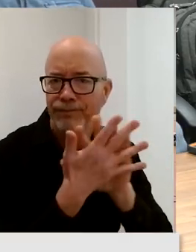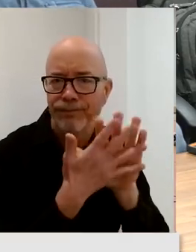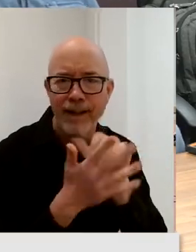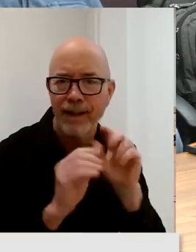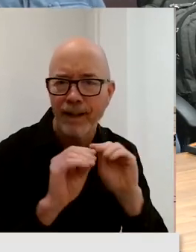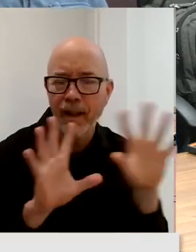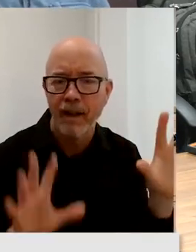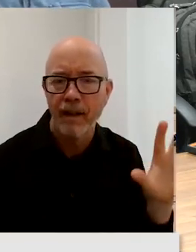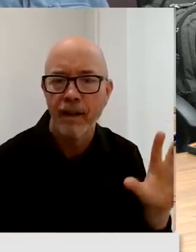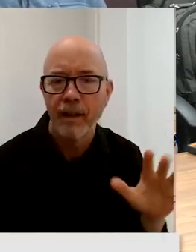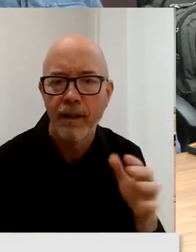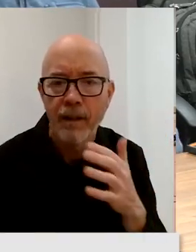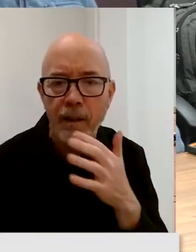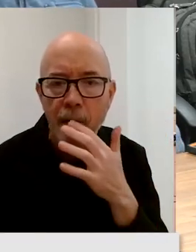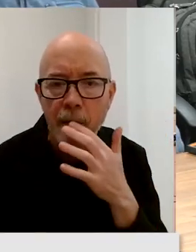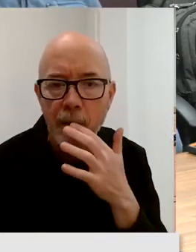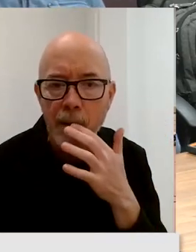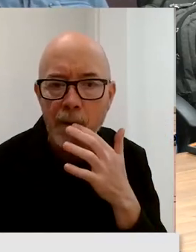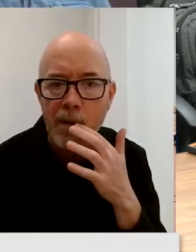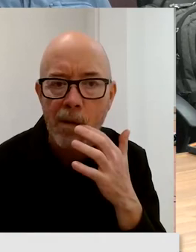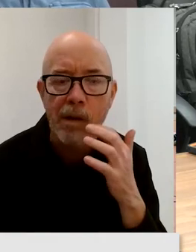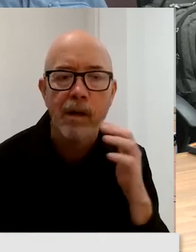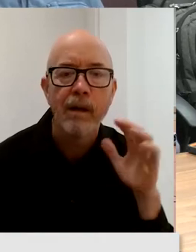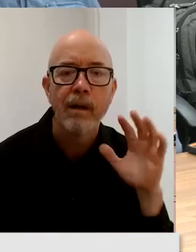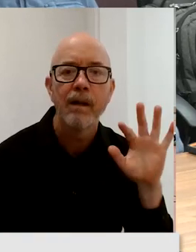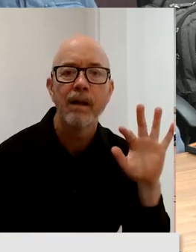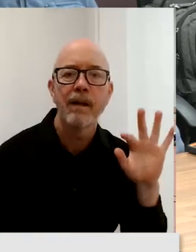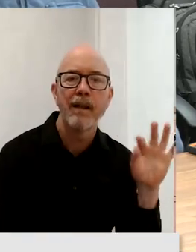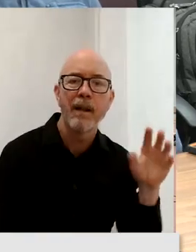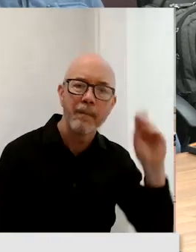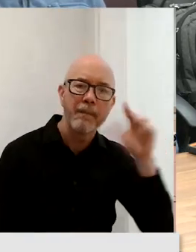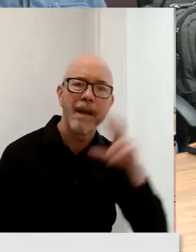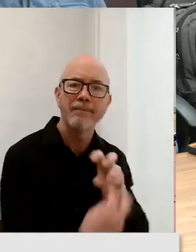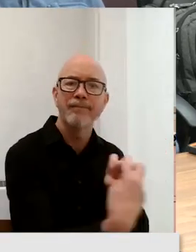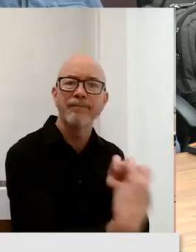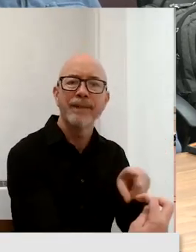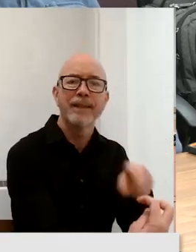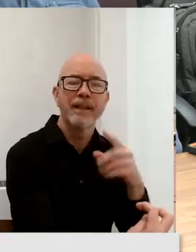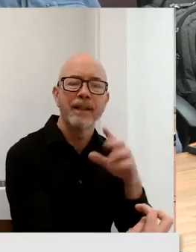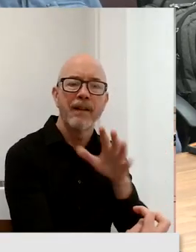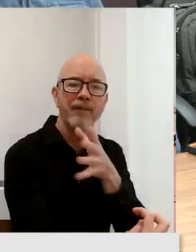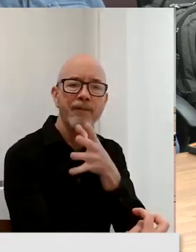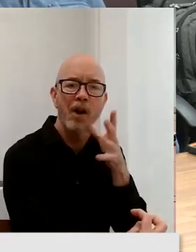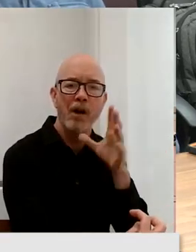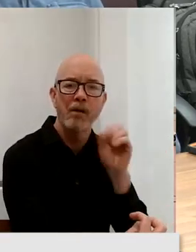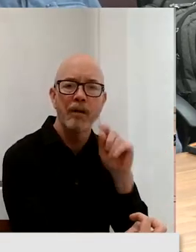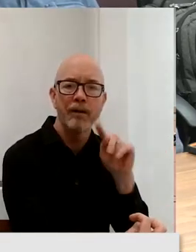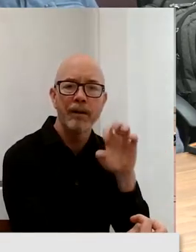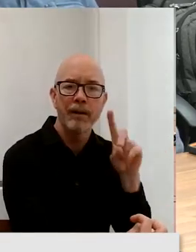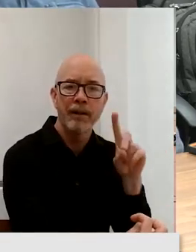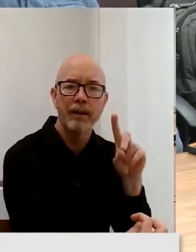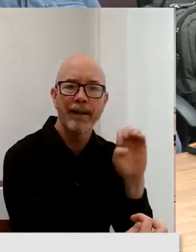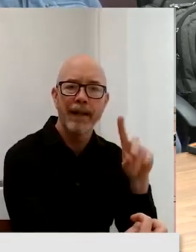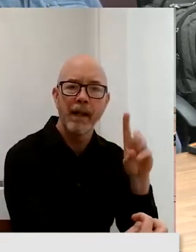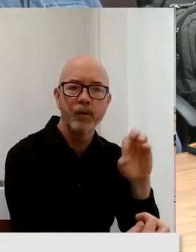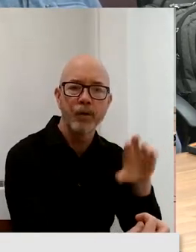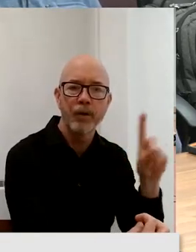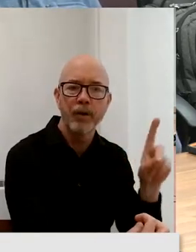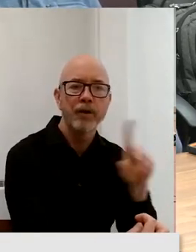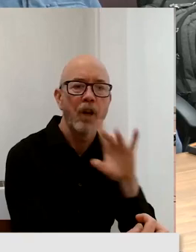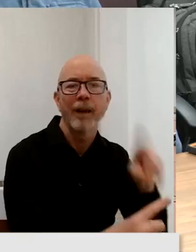Or who? Hill Farm. Hill Farmstead Edward. It's their best selling IPA. Oh.